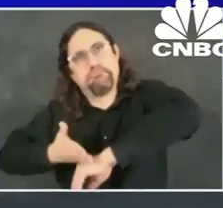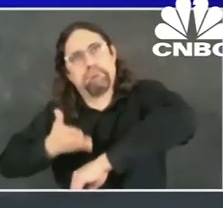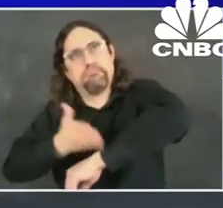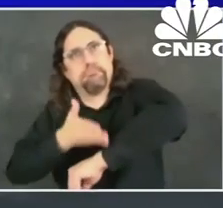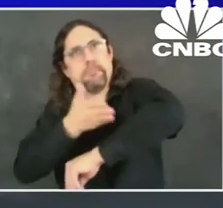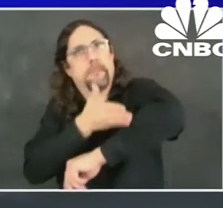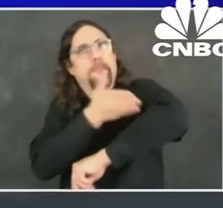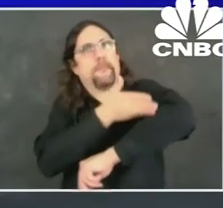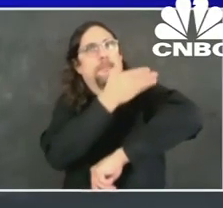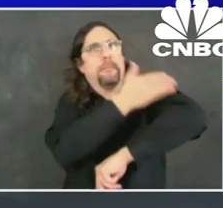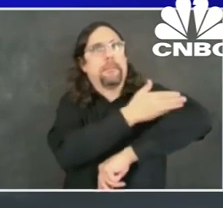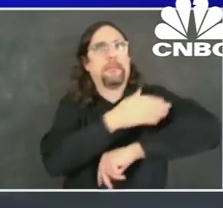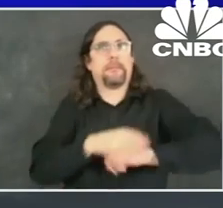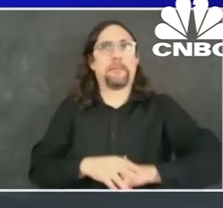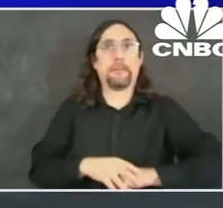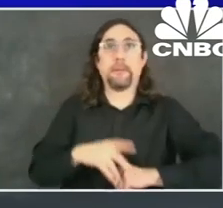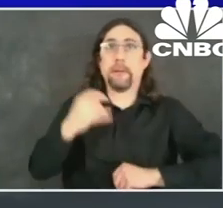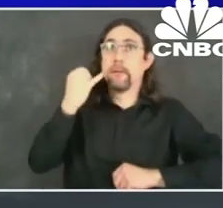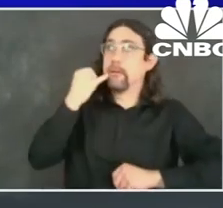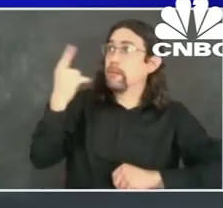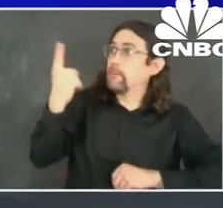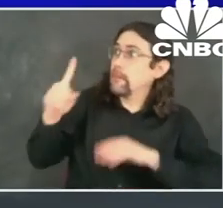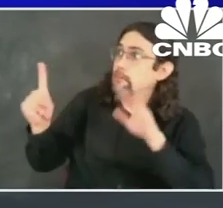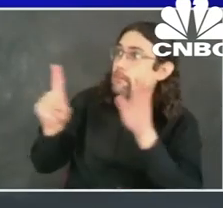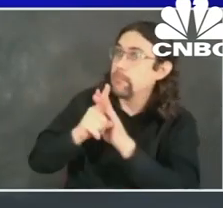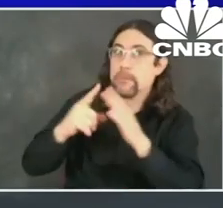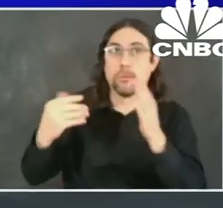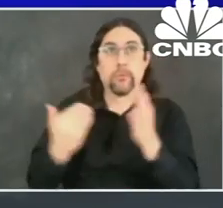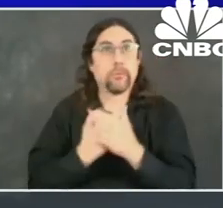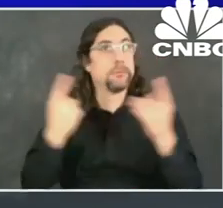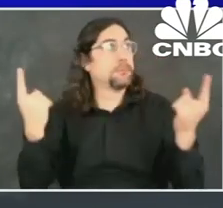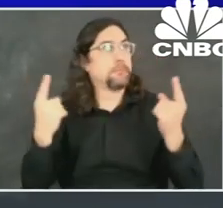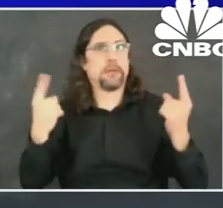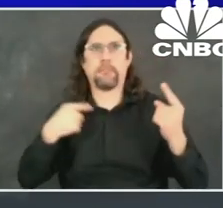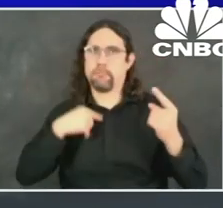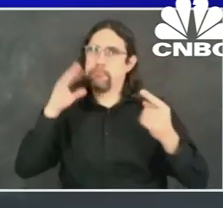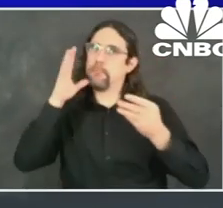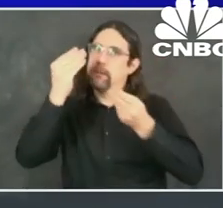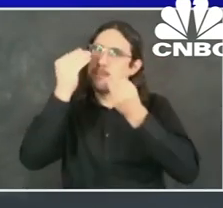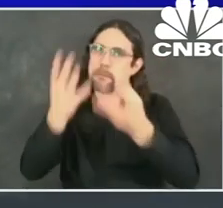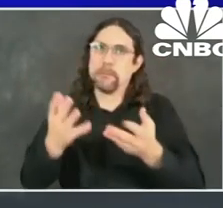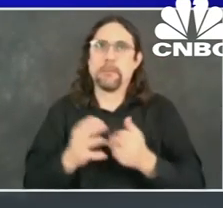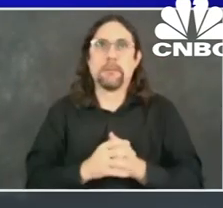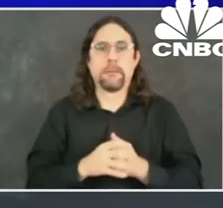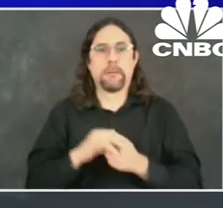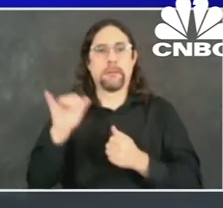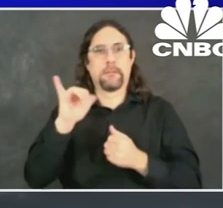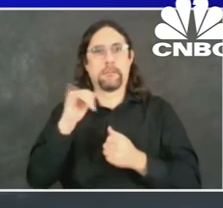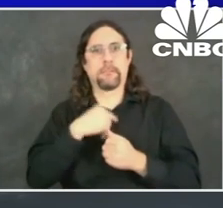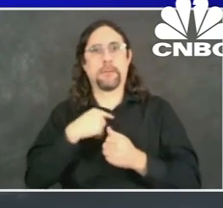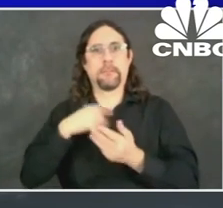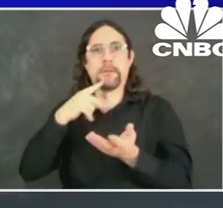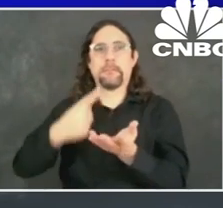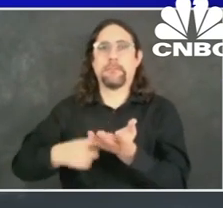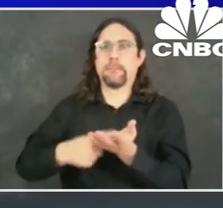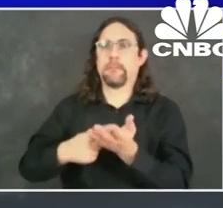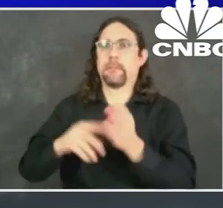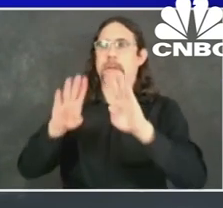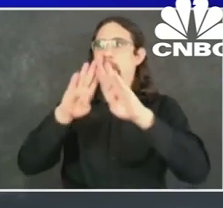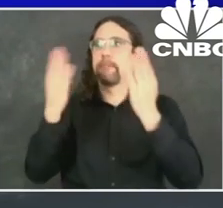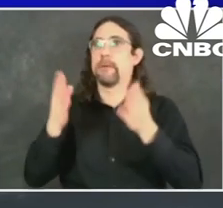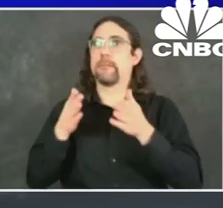So, now I'm going to talk about the Open Streets Initiative. This is something I want to thank the City Council for their partnership.